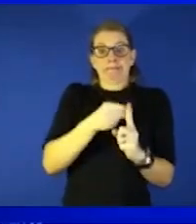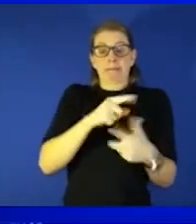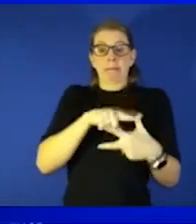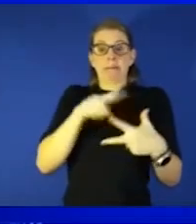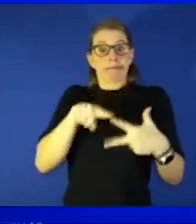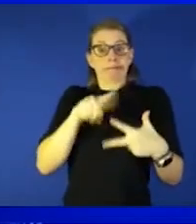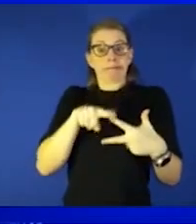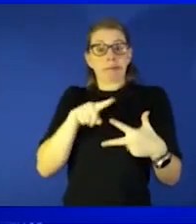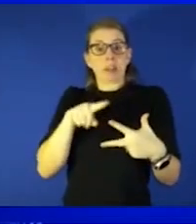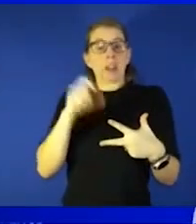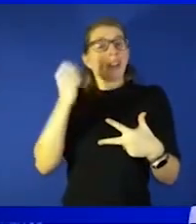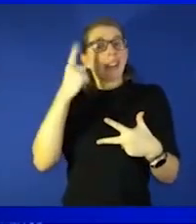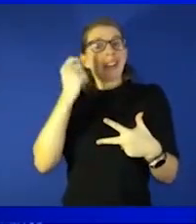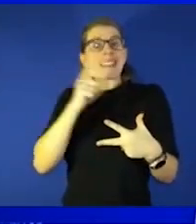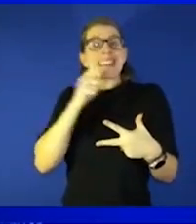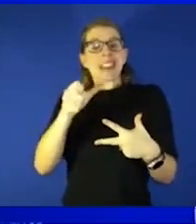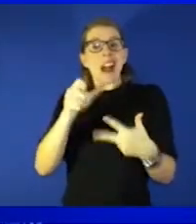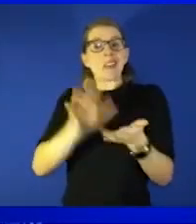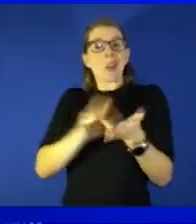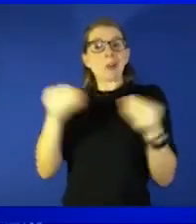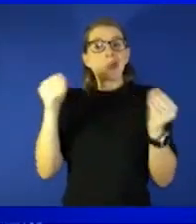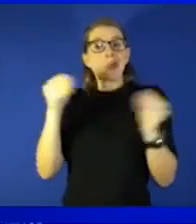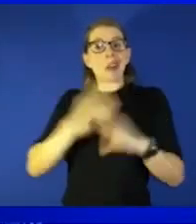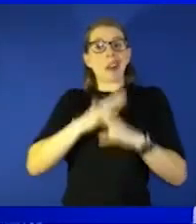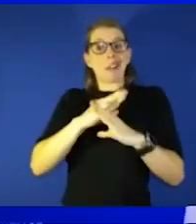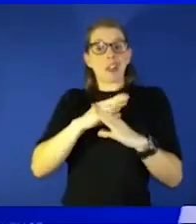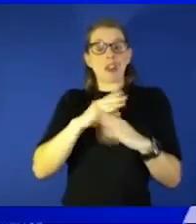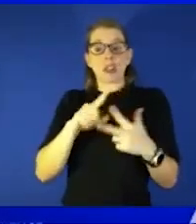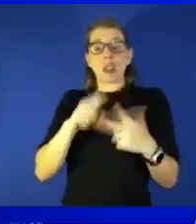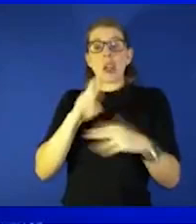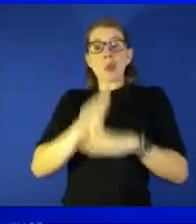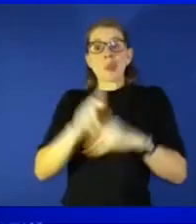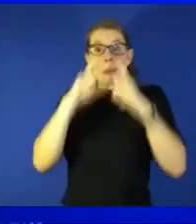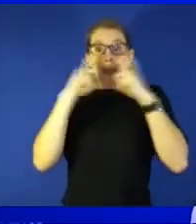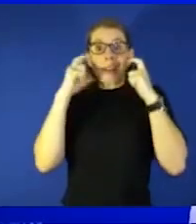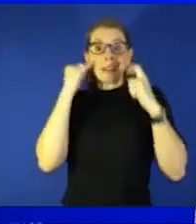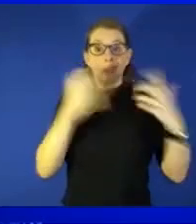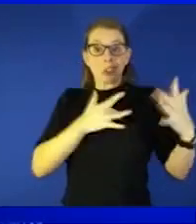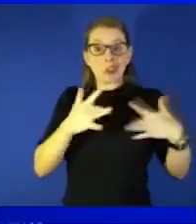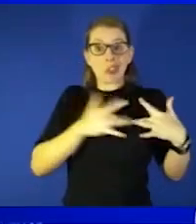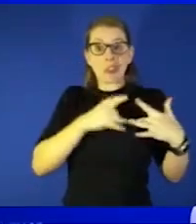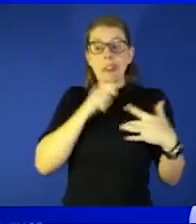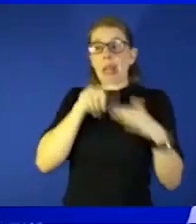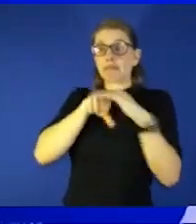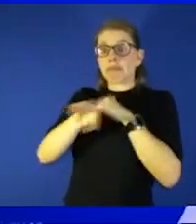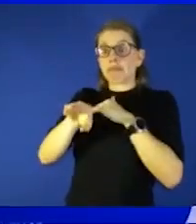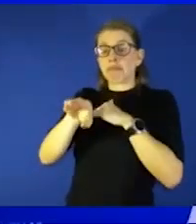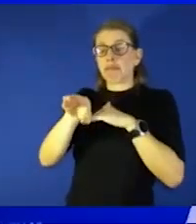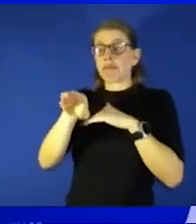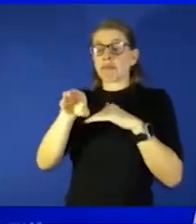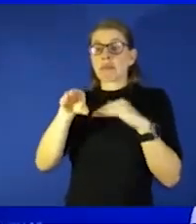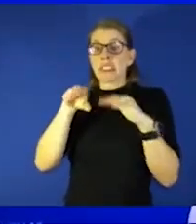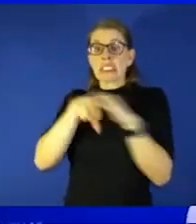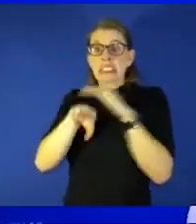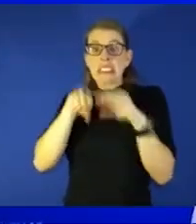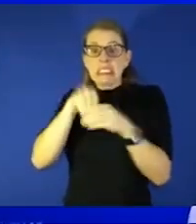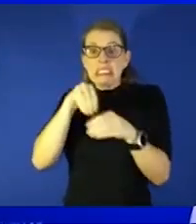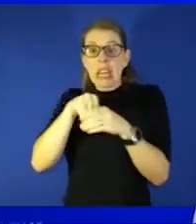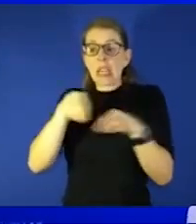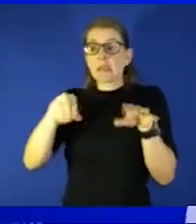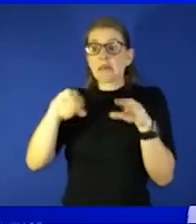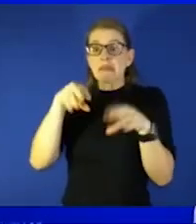non-pharmaceutical interventions using masks if you have concerns not going into those indoor spaces being outside if you can